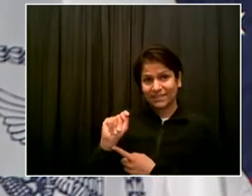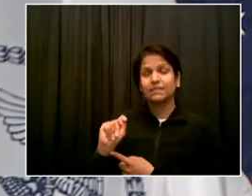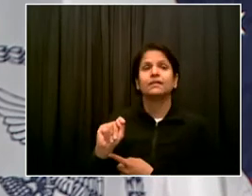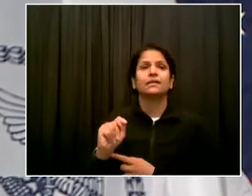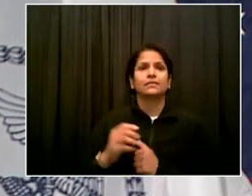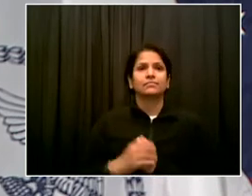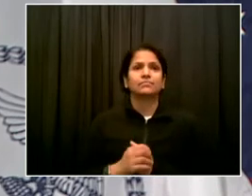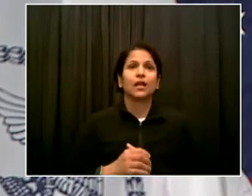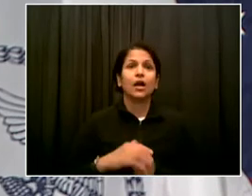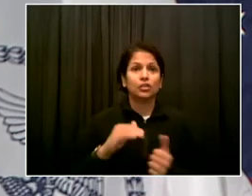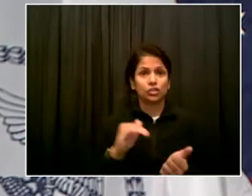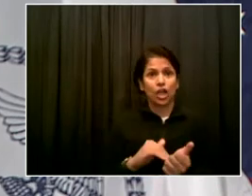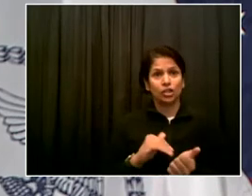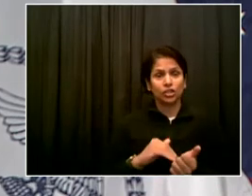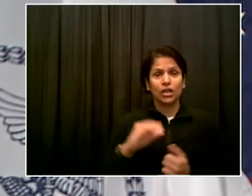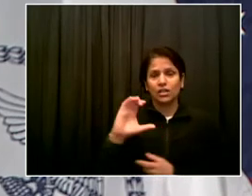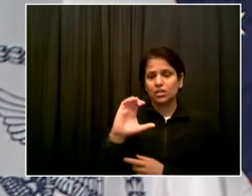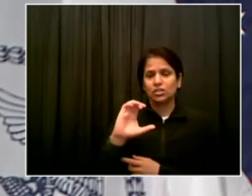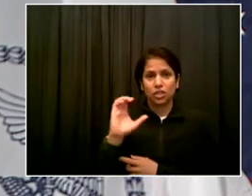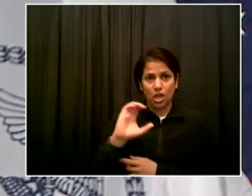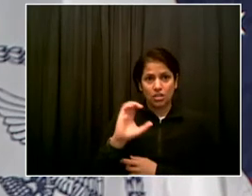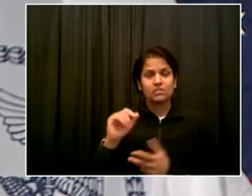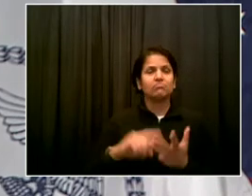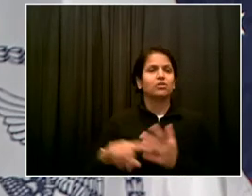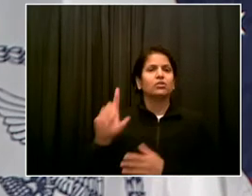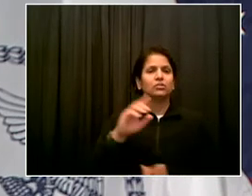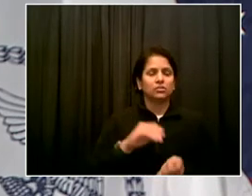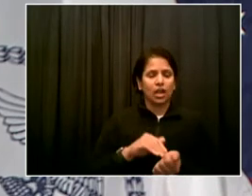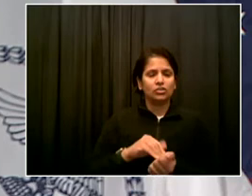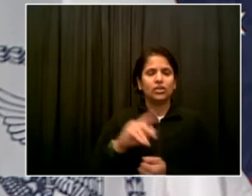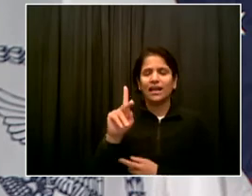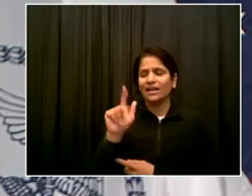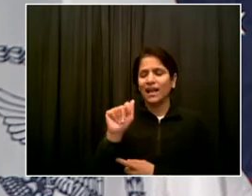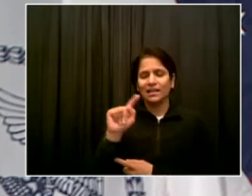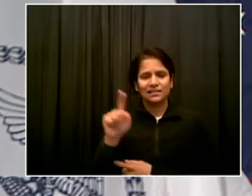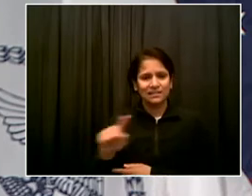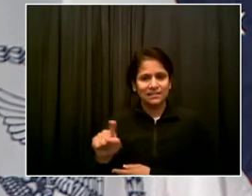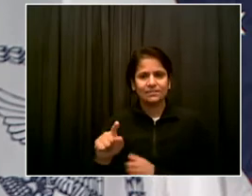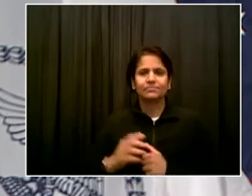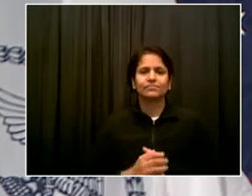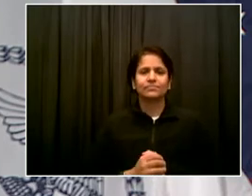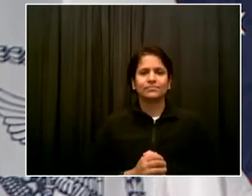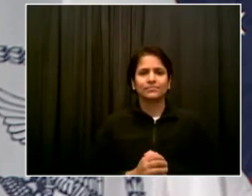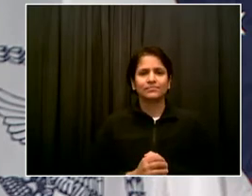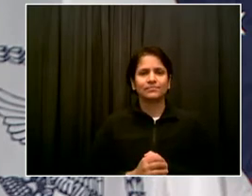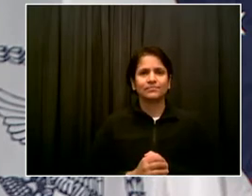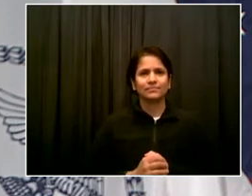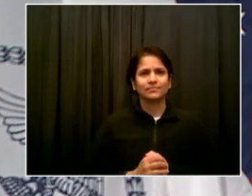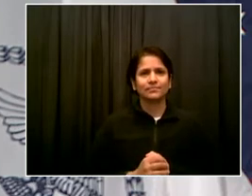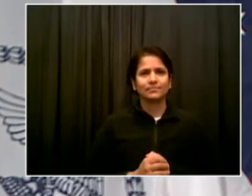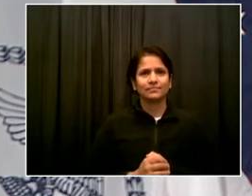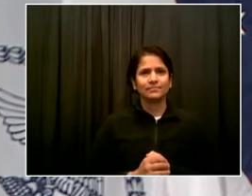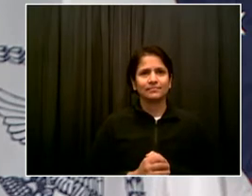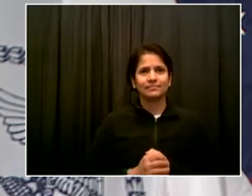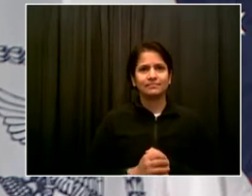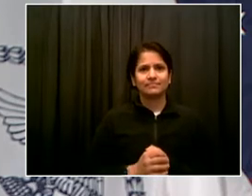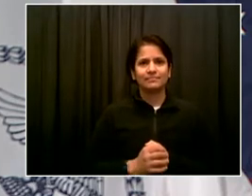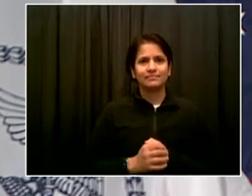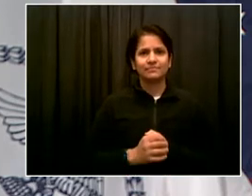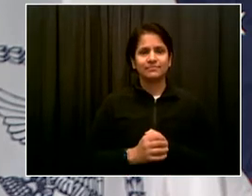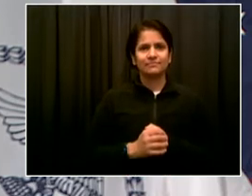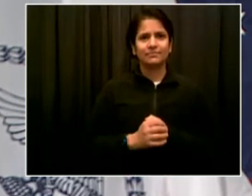Health and Hospitals, Dr. Mitch Katz. First up, we have Juan Manuel from New York One.